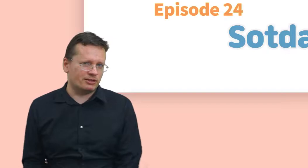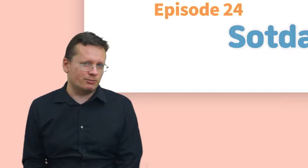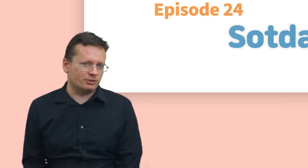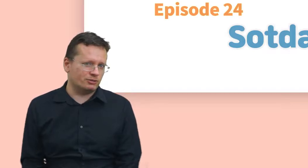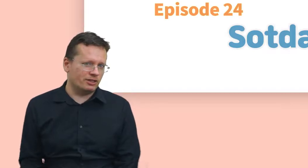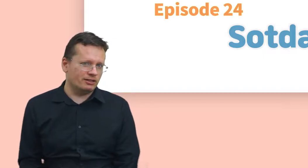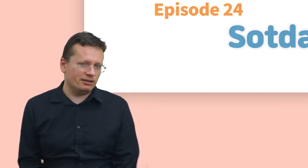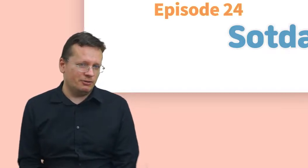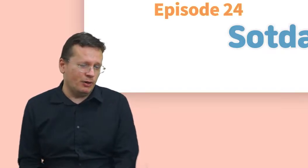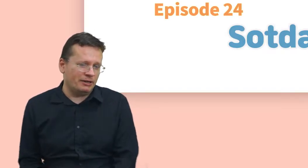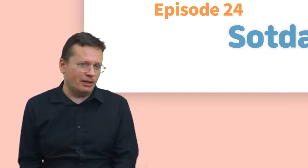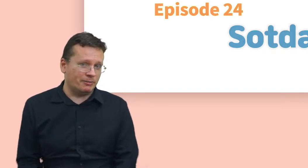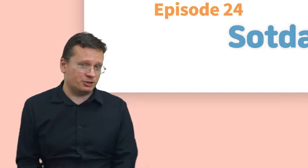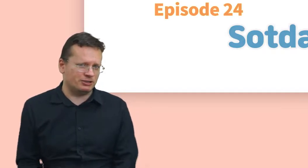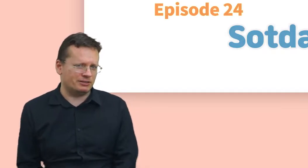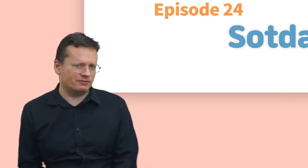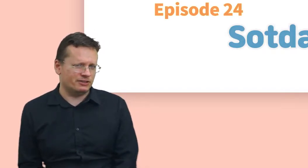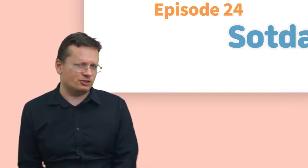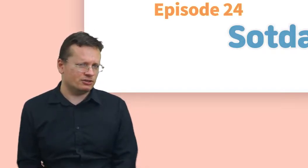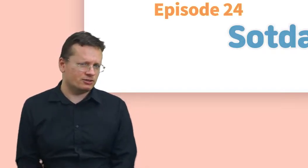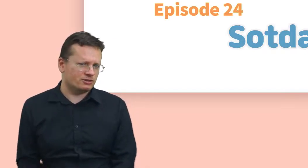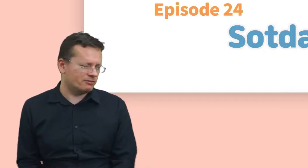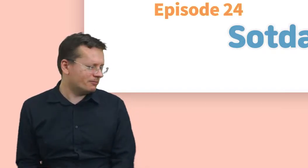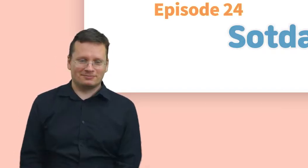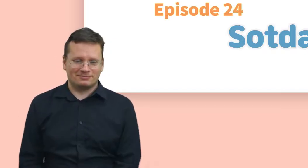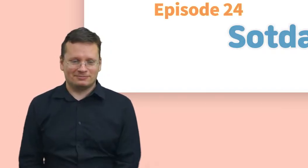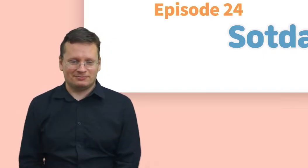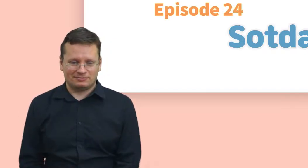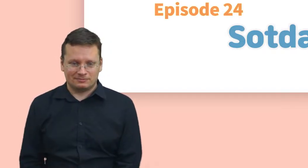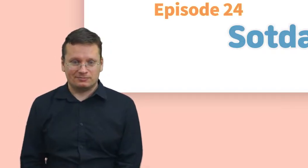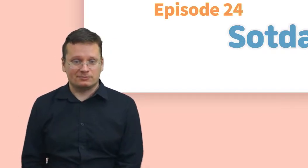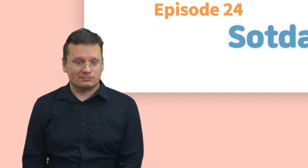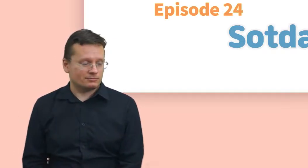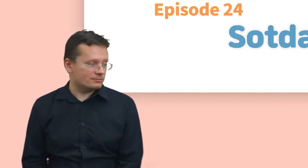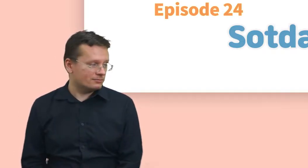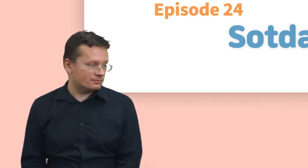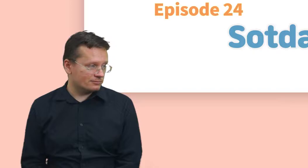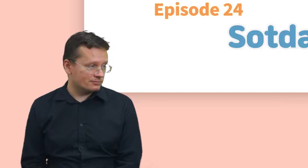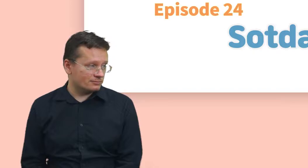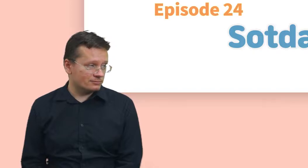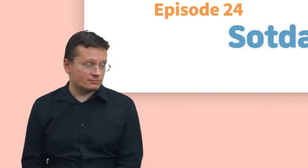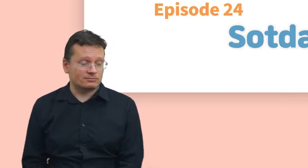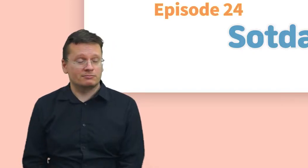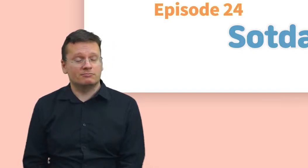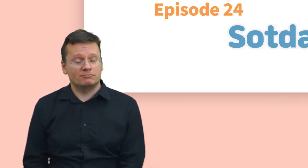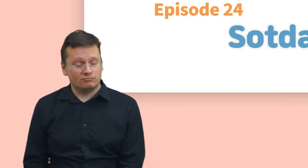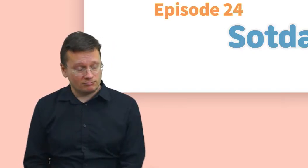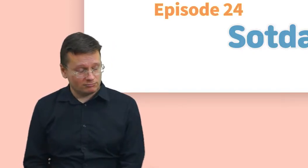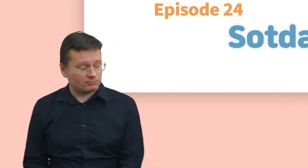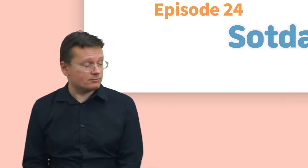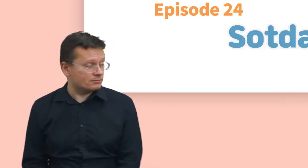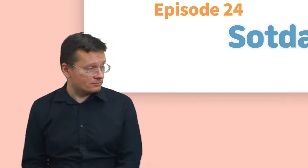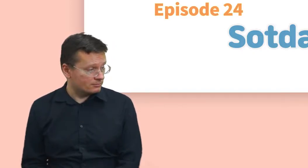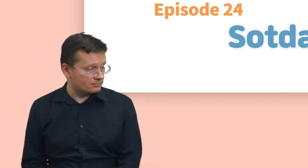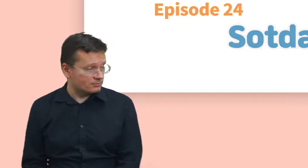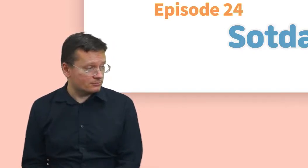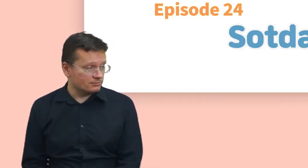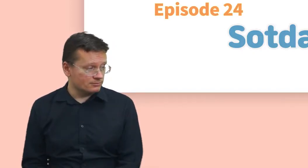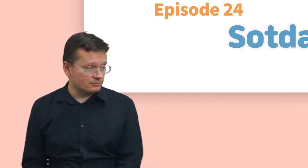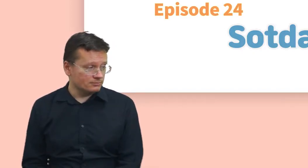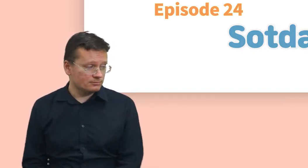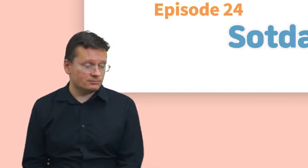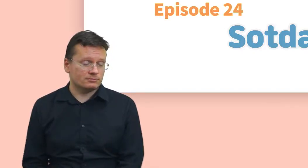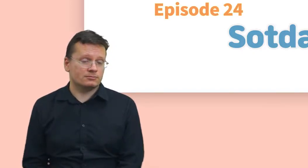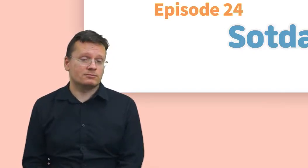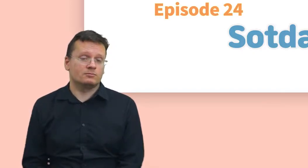will be talking about today? And why am I mentioning the villages? The first thing that you'll see when you enter a town in Korea is